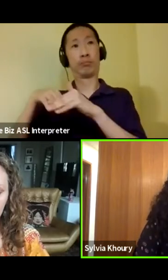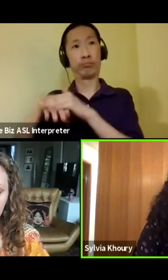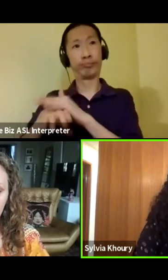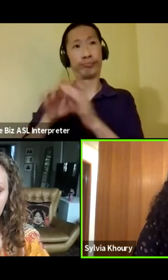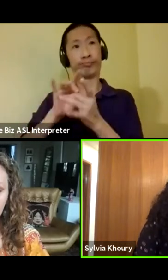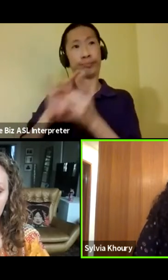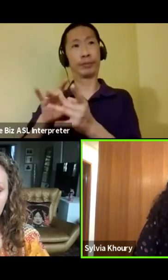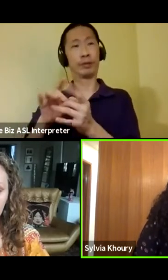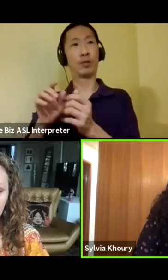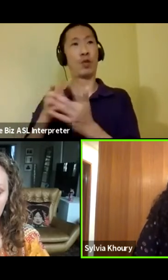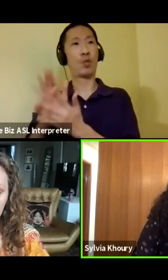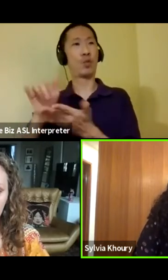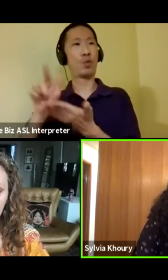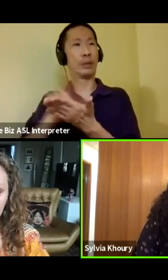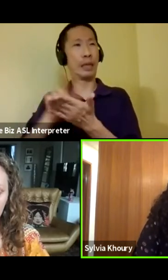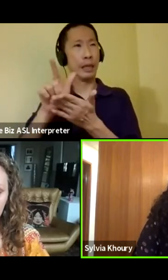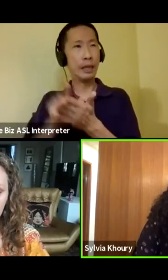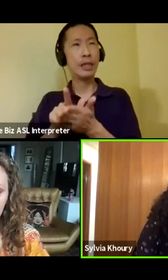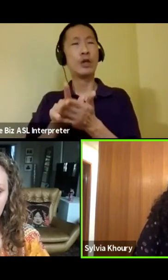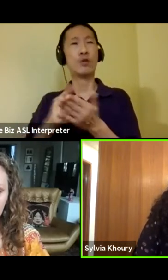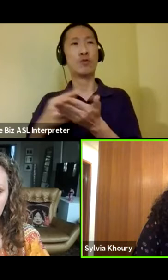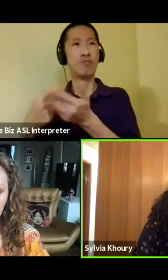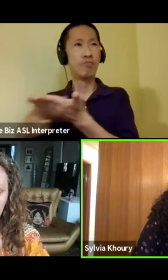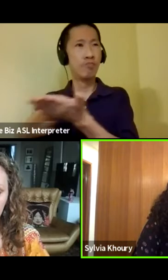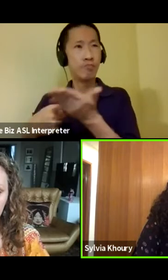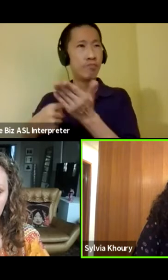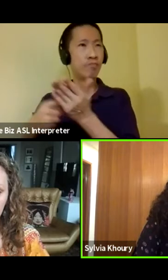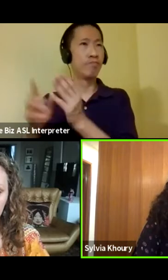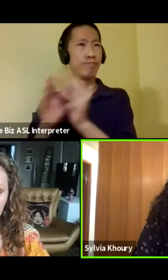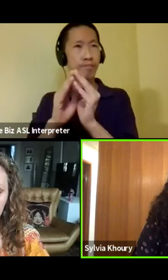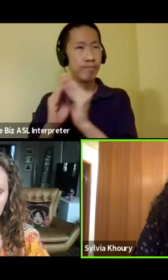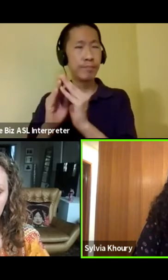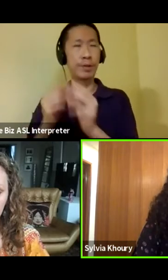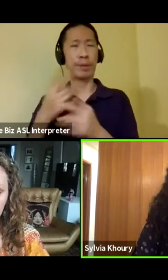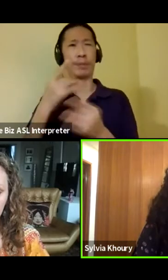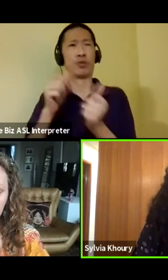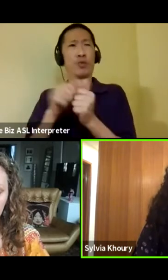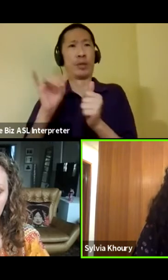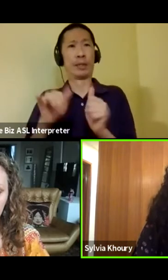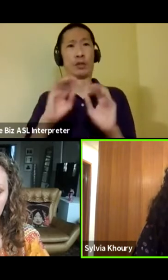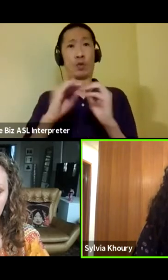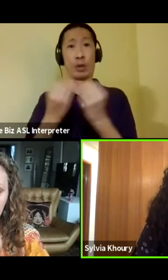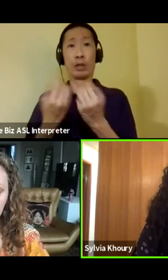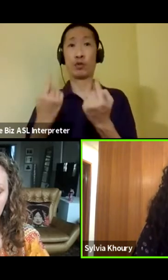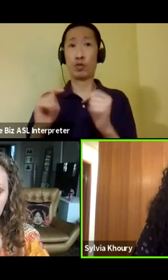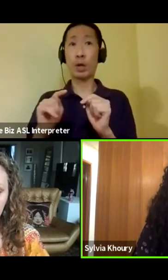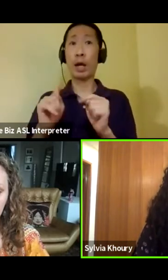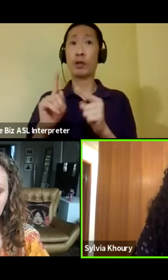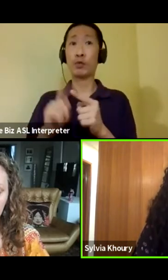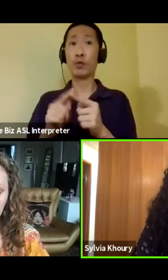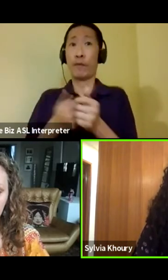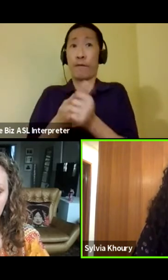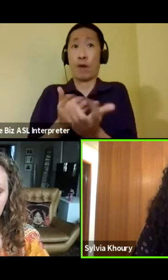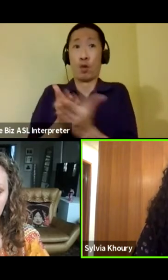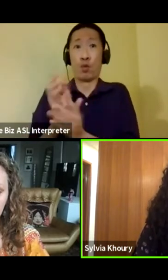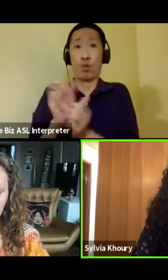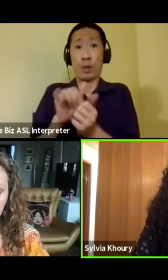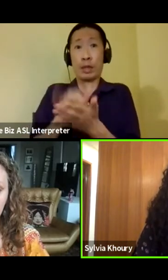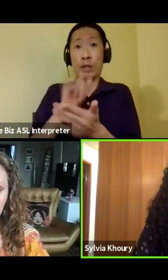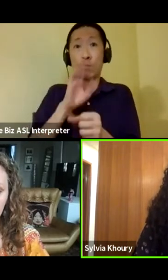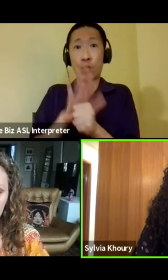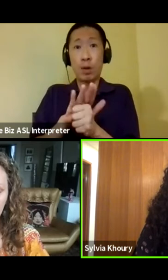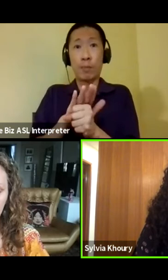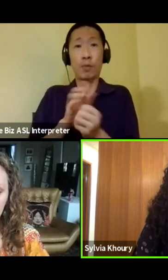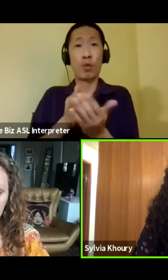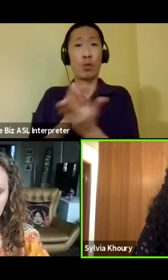recourses. I'm very interested in this organization that's working to make good on these promises through legal